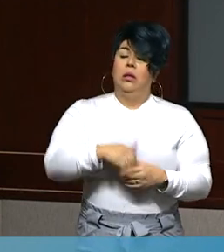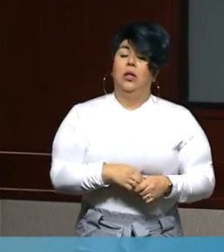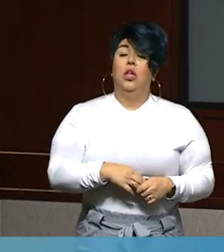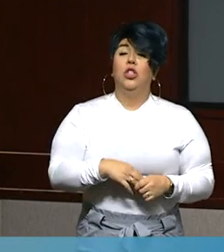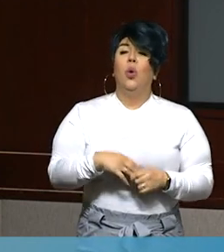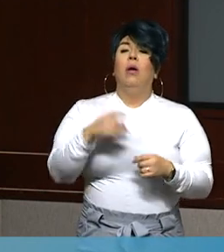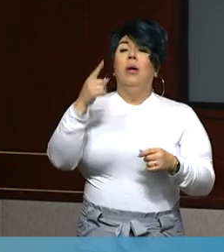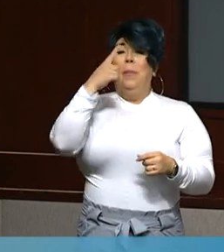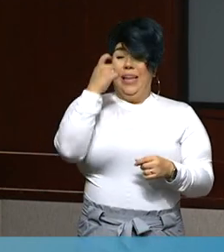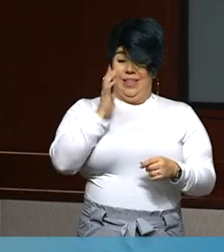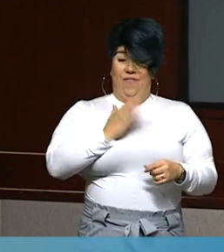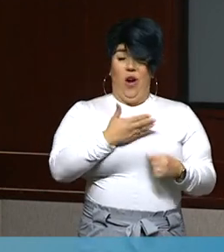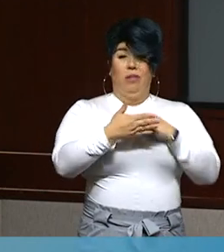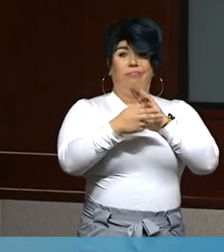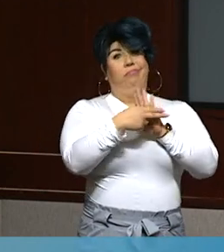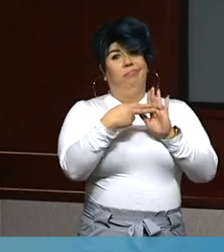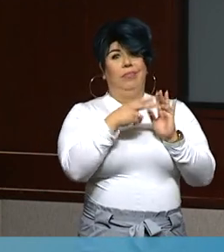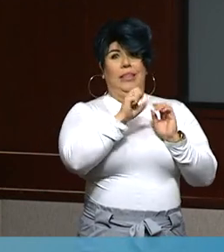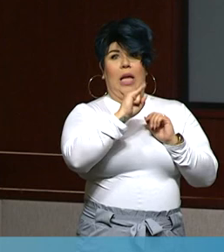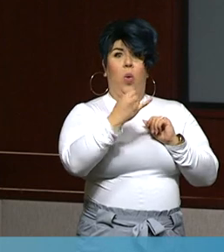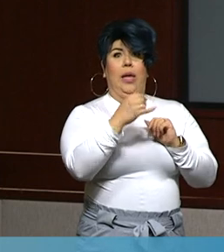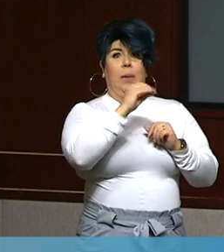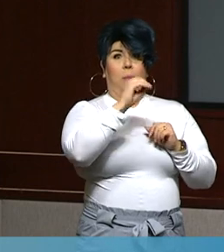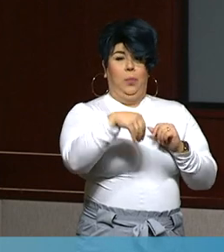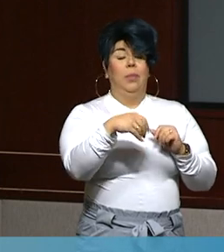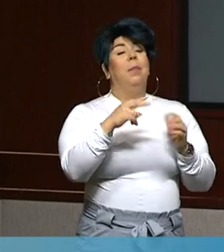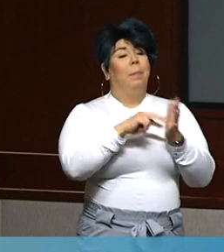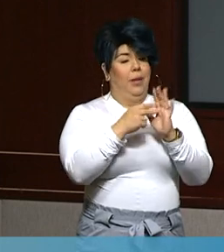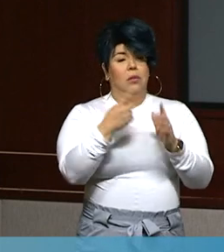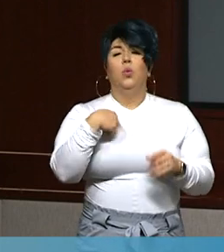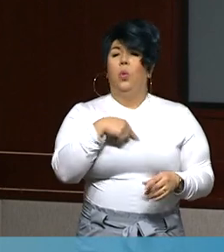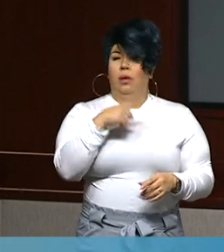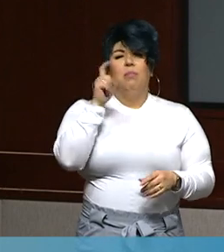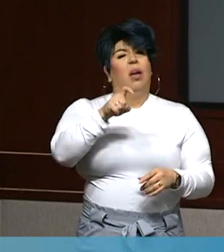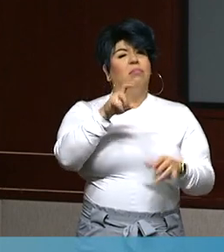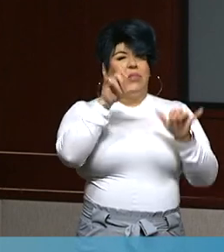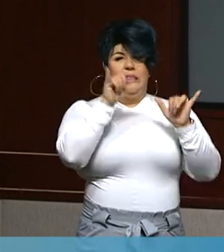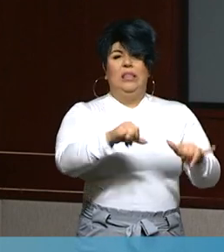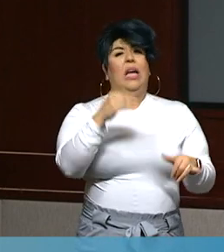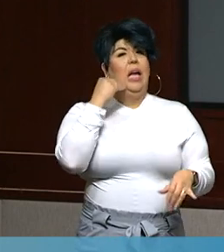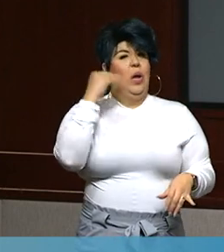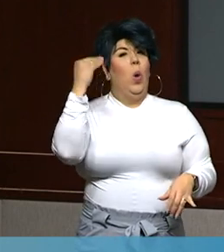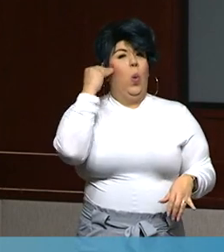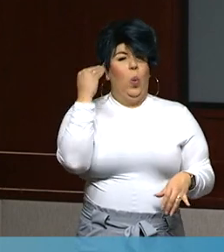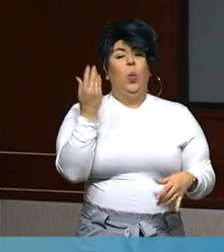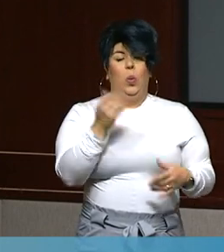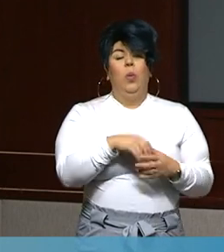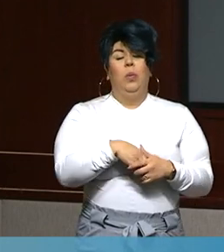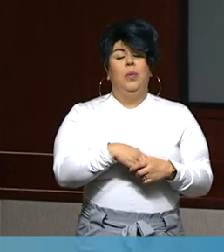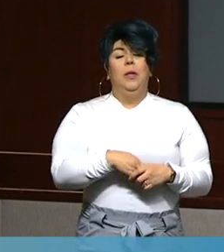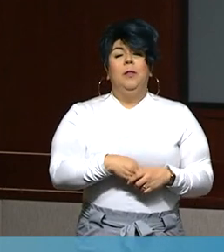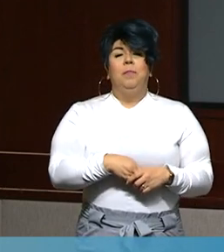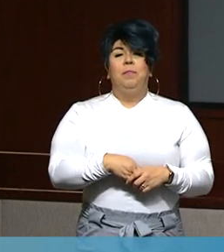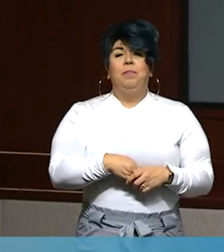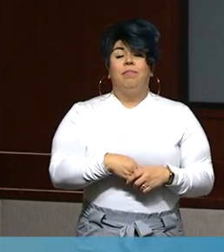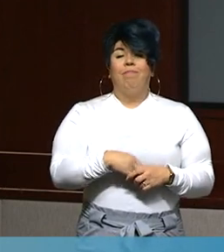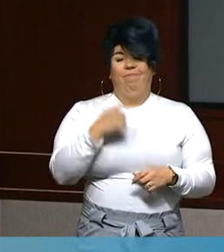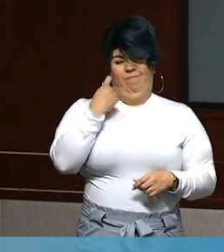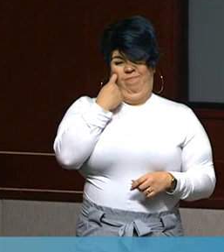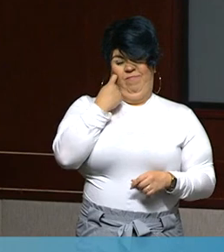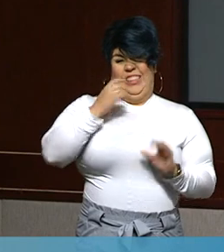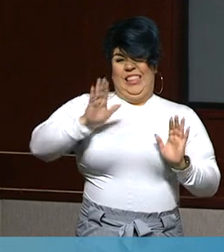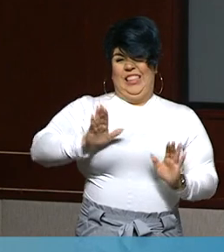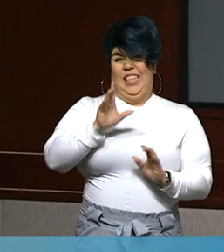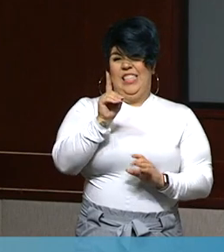standardized capacity on Saturday, the regional stay-at-home order went into effect in Kern County at 11.59 p.m. on Sunday, December